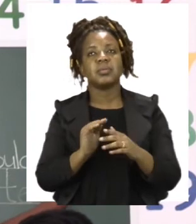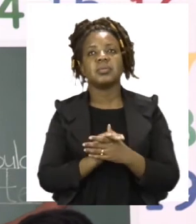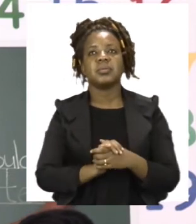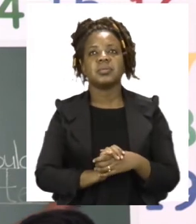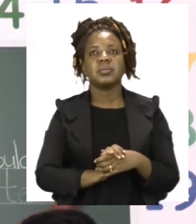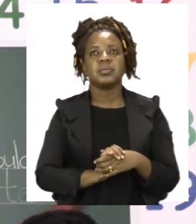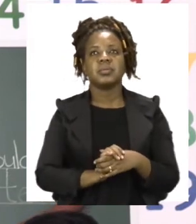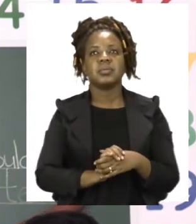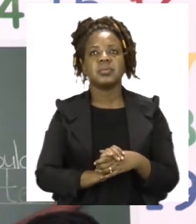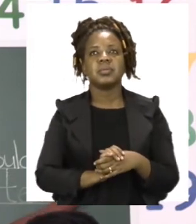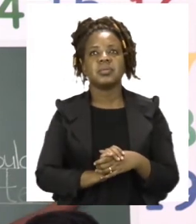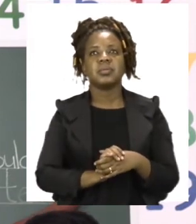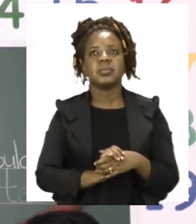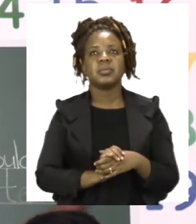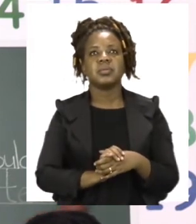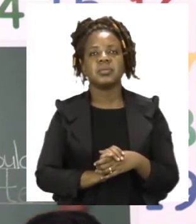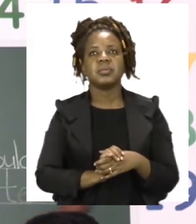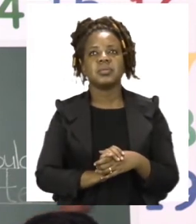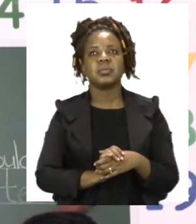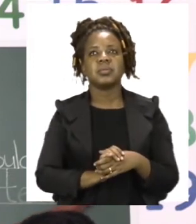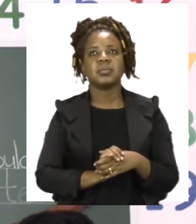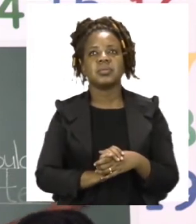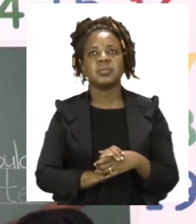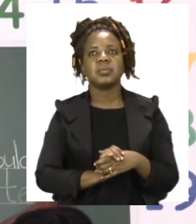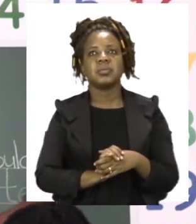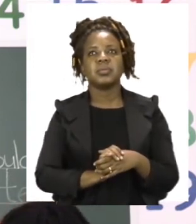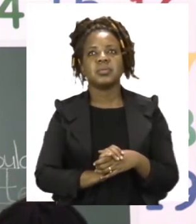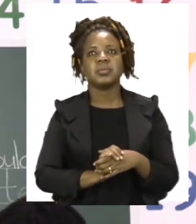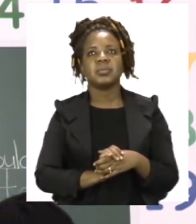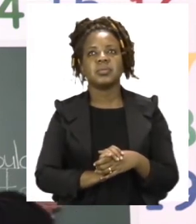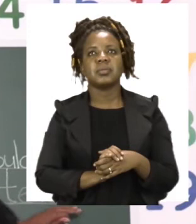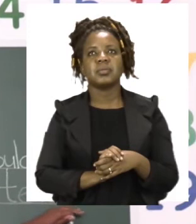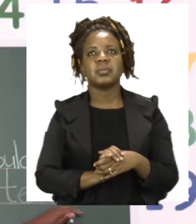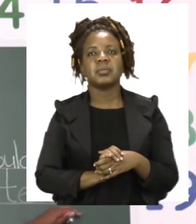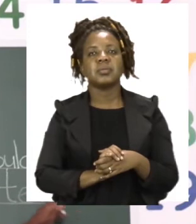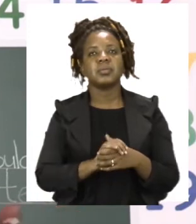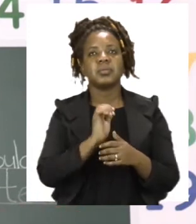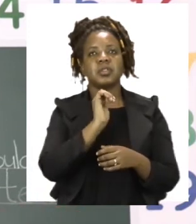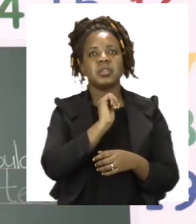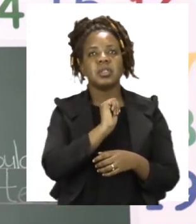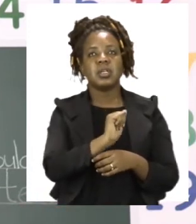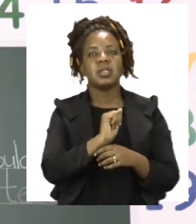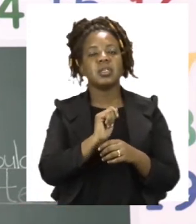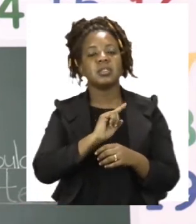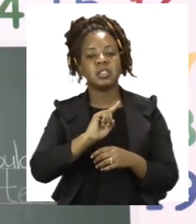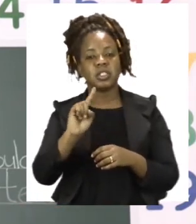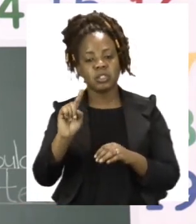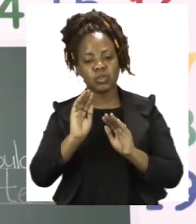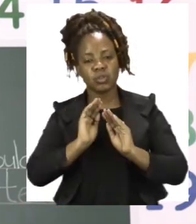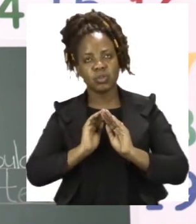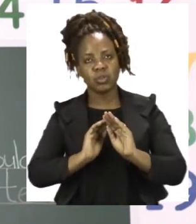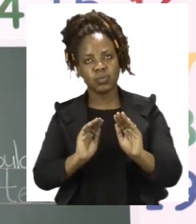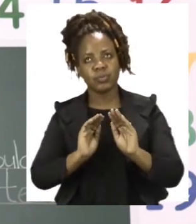It just fits. A I'm going to say a teacher teaches. And then I'll